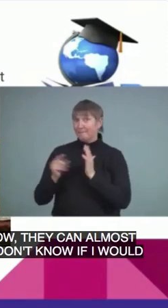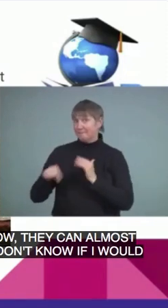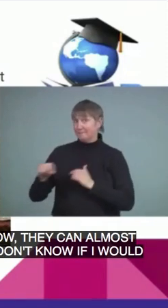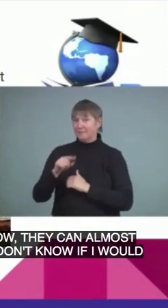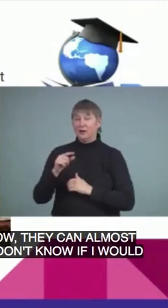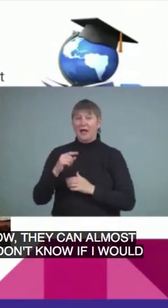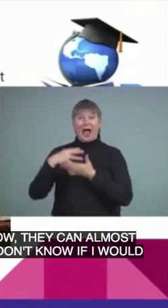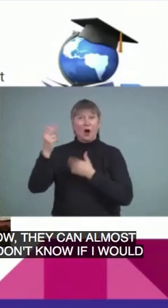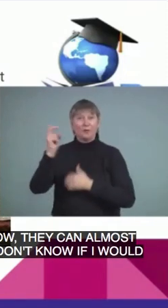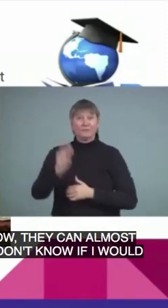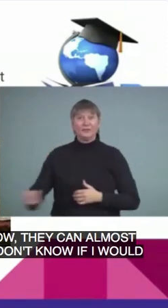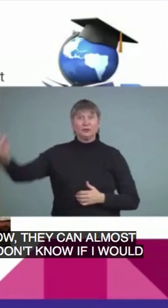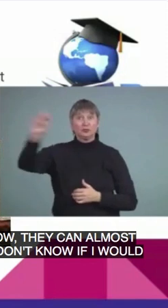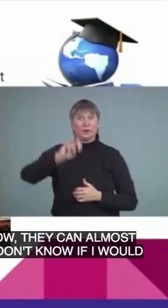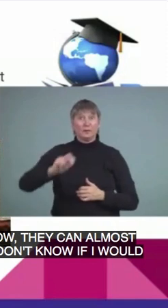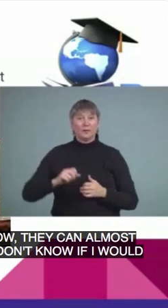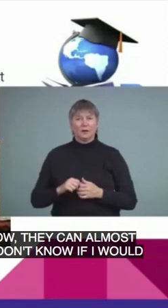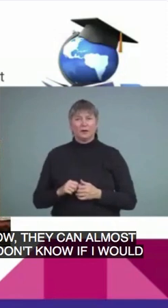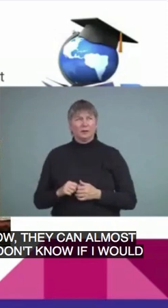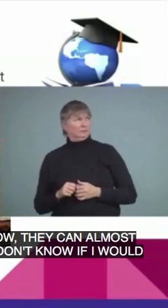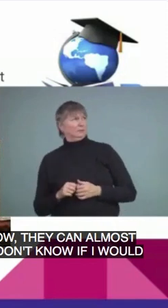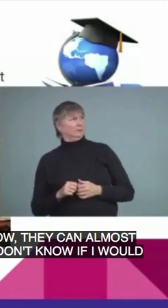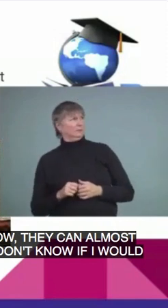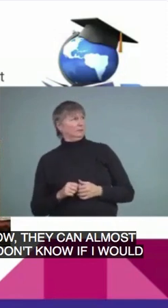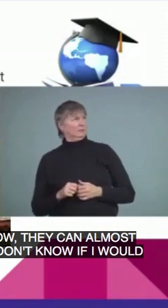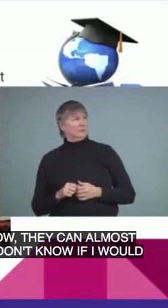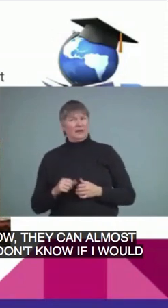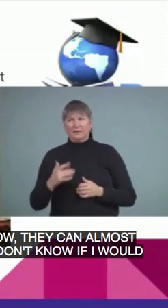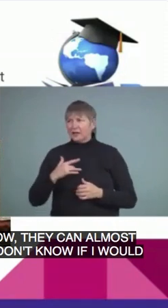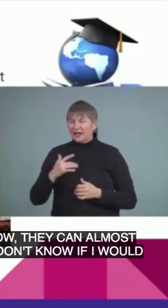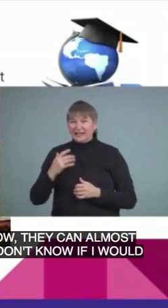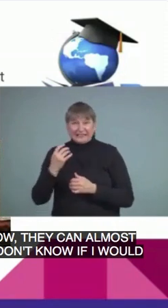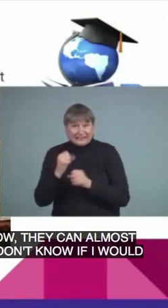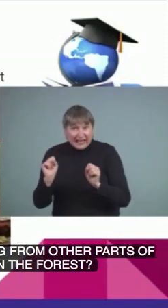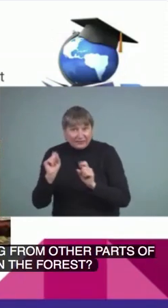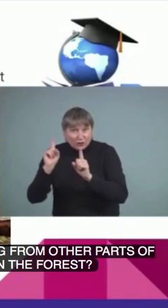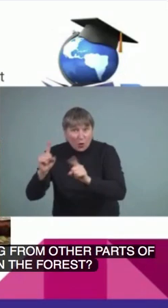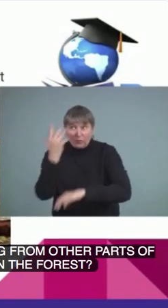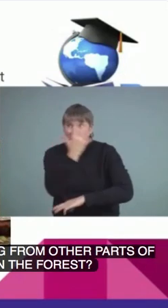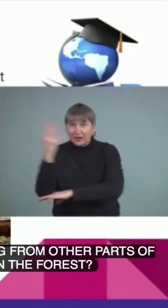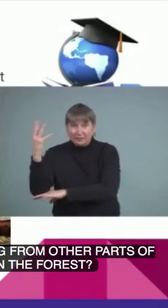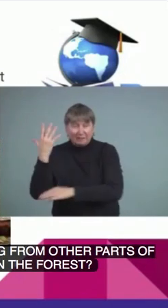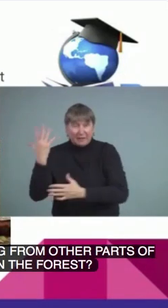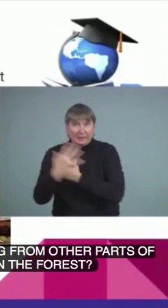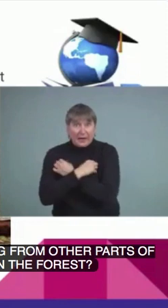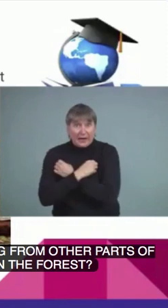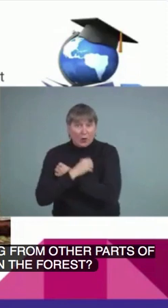for some people coming from other parts of the world. And is it safe to take your children in the forest? And are the bears going to eat them?